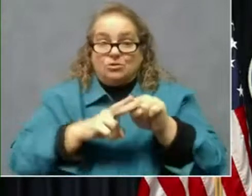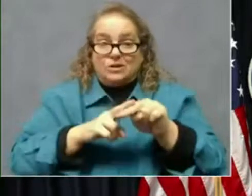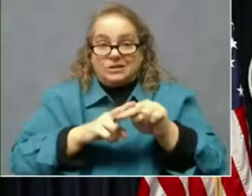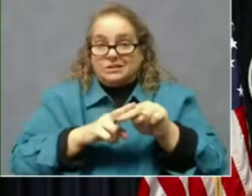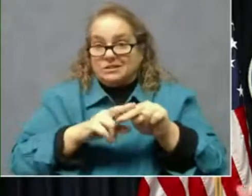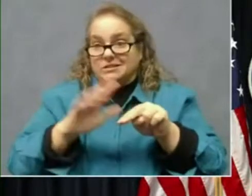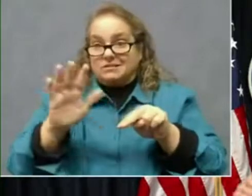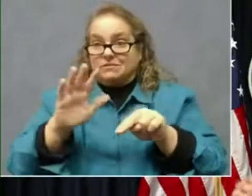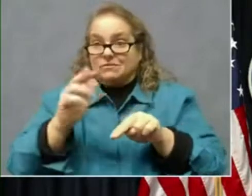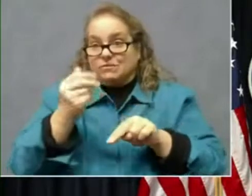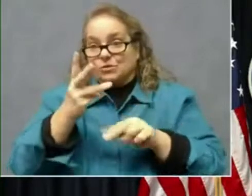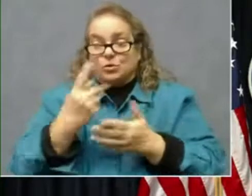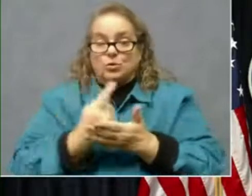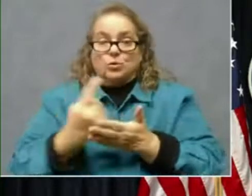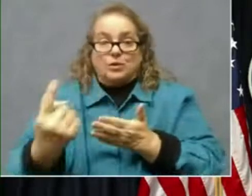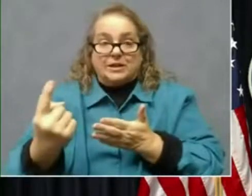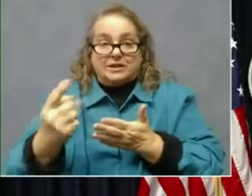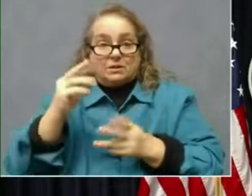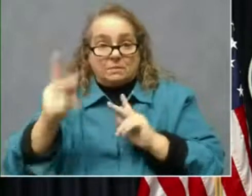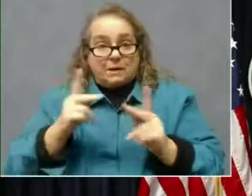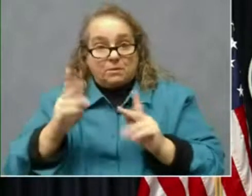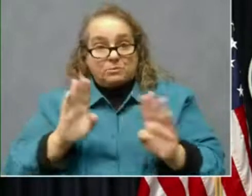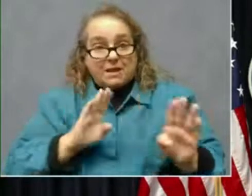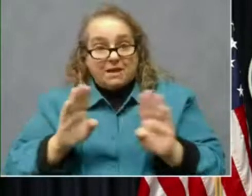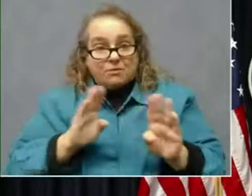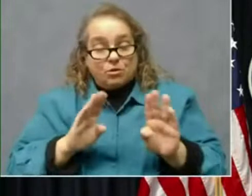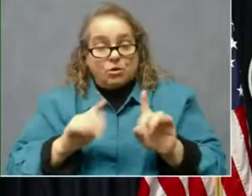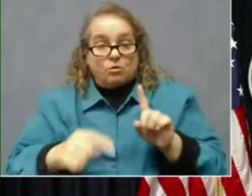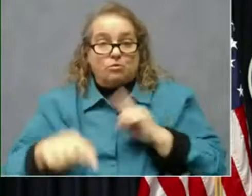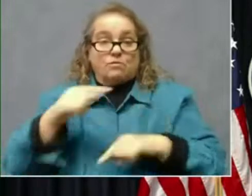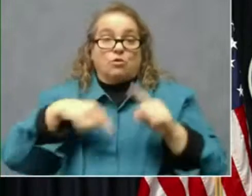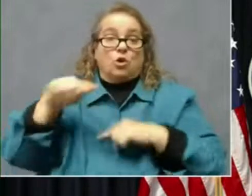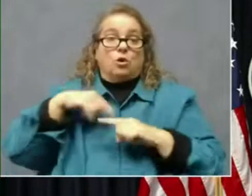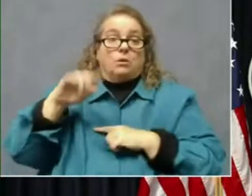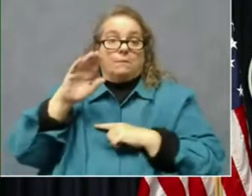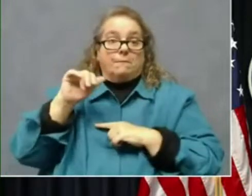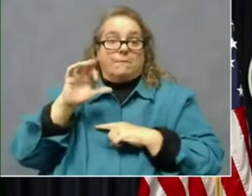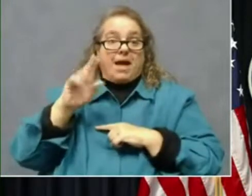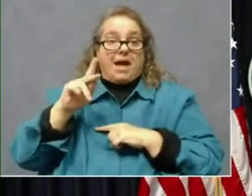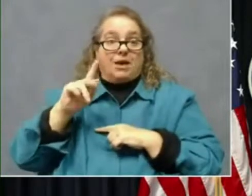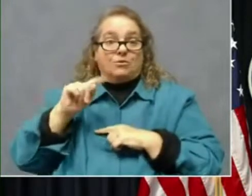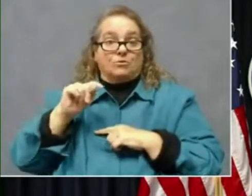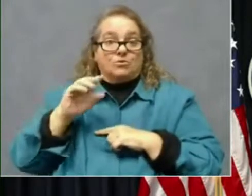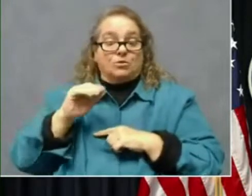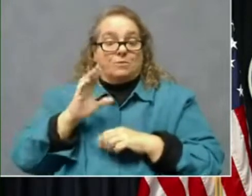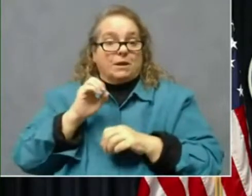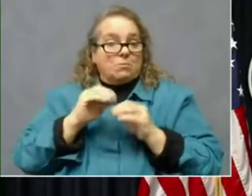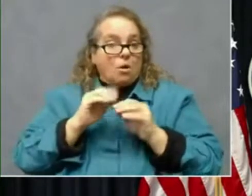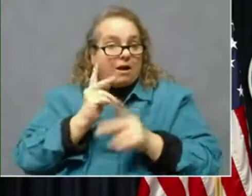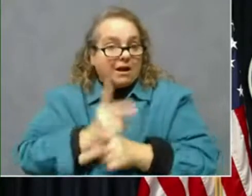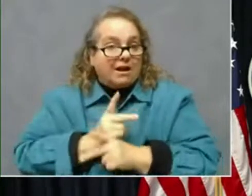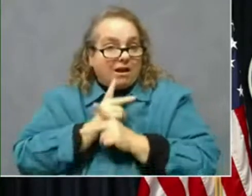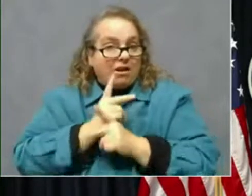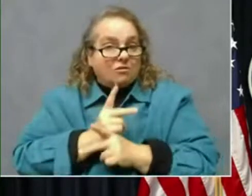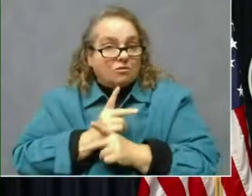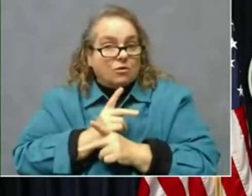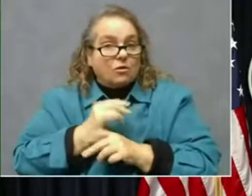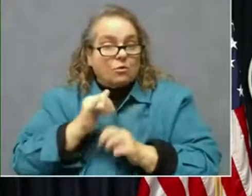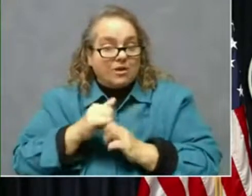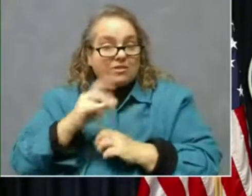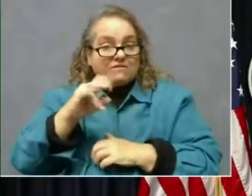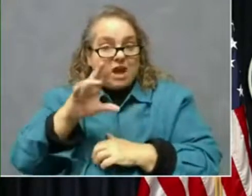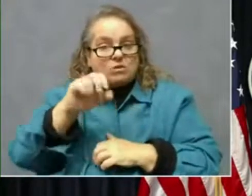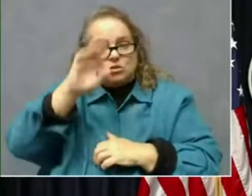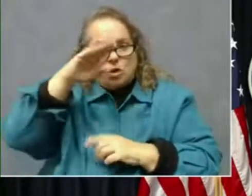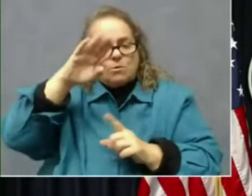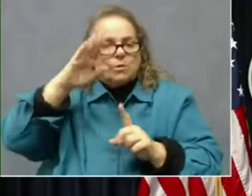couple of weeks. If people's behavior then reverts back to being more careful about the virus, then hopefully we would see a leveling out